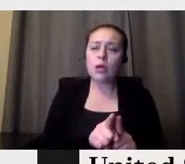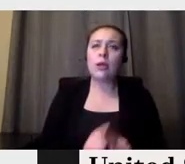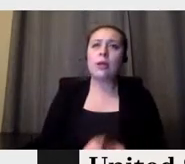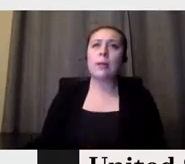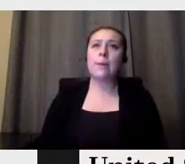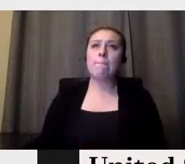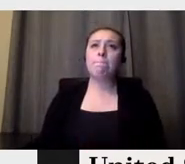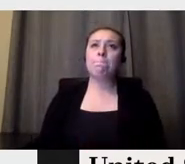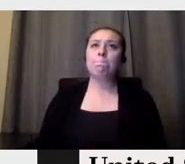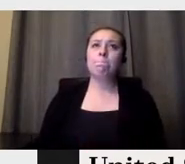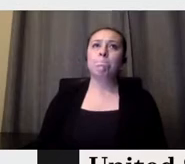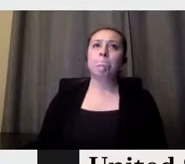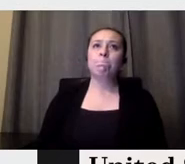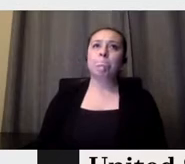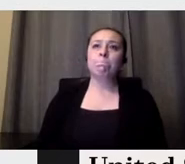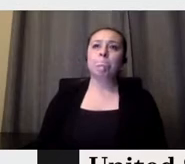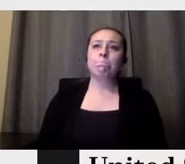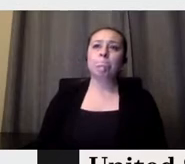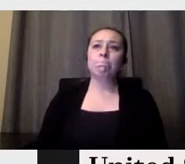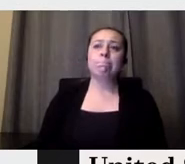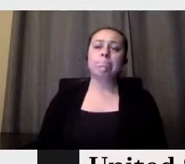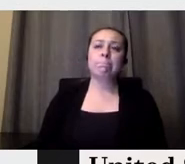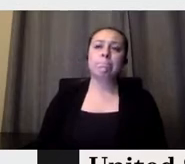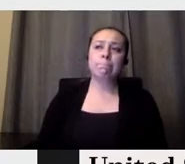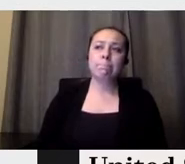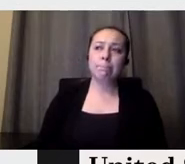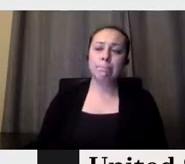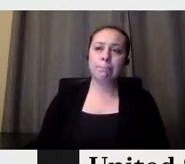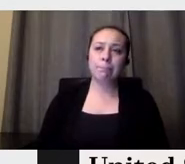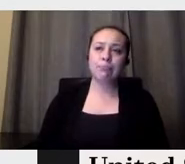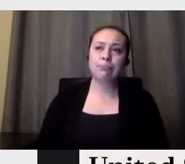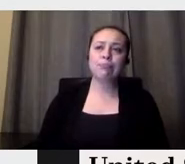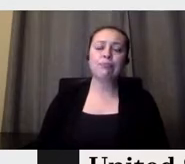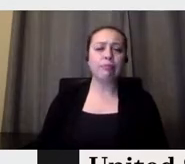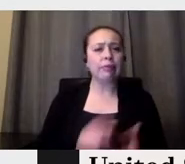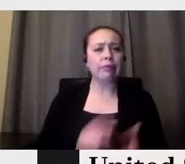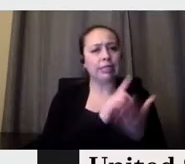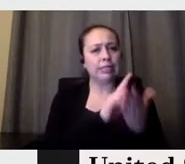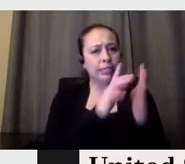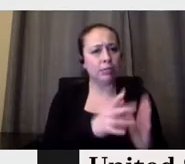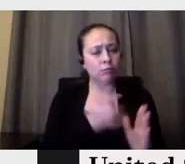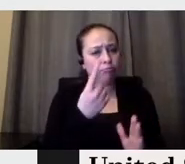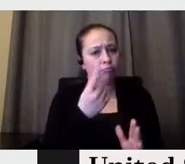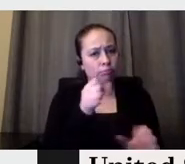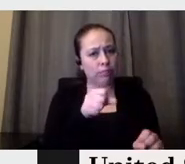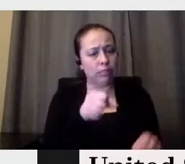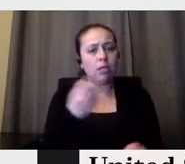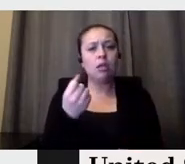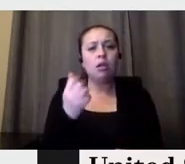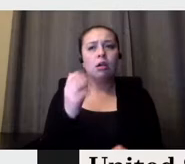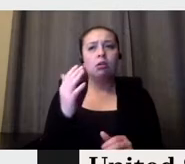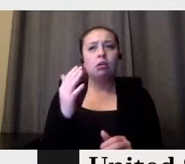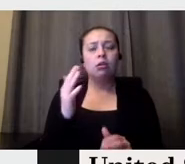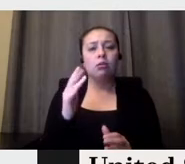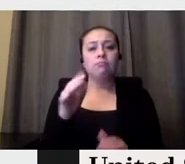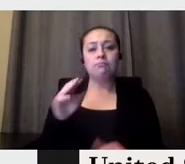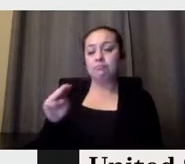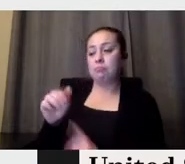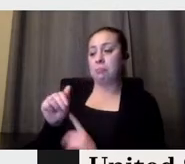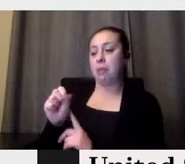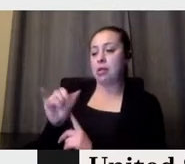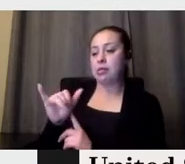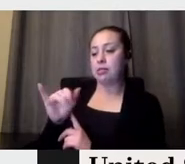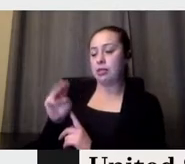let's say in a modernist way. It was, was also looking because what Massimo is, is that he, everybody earned